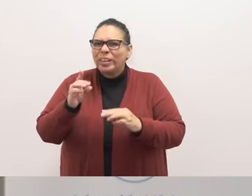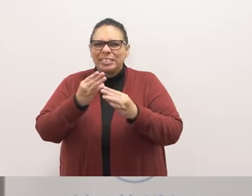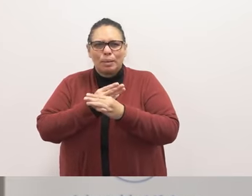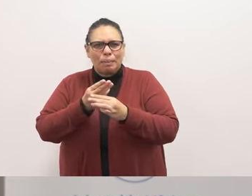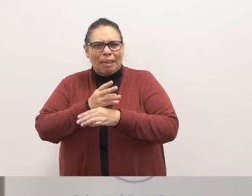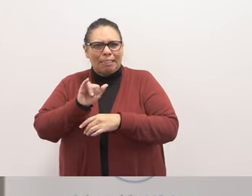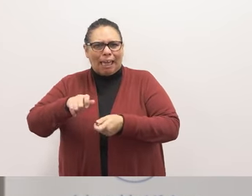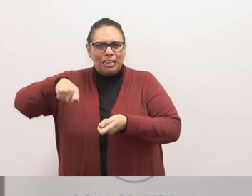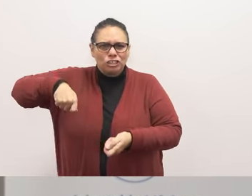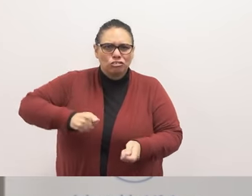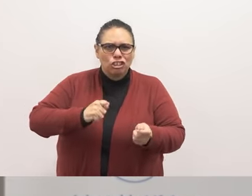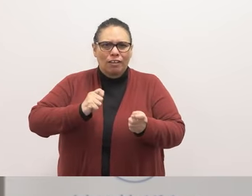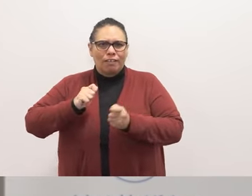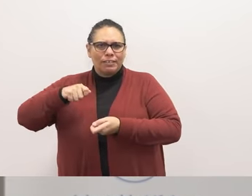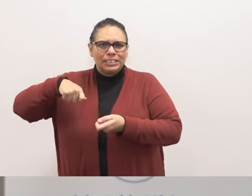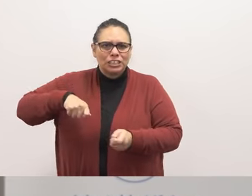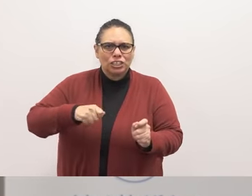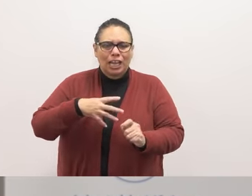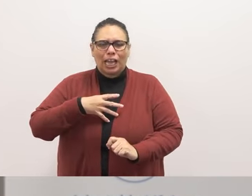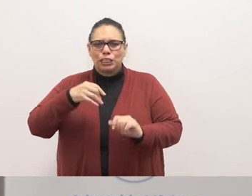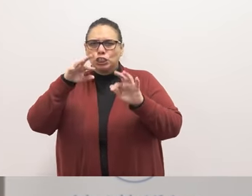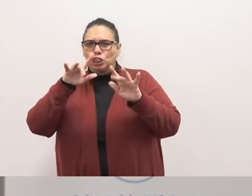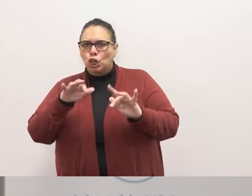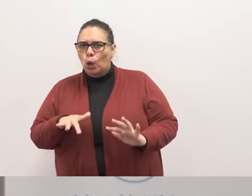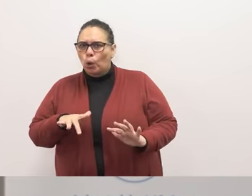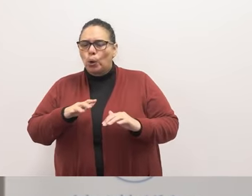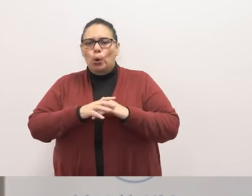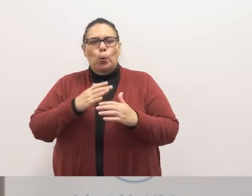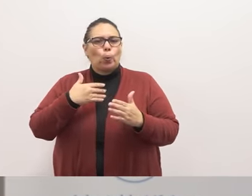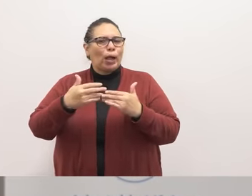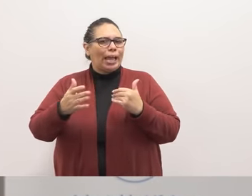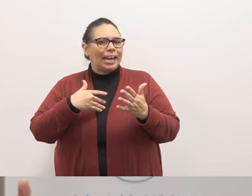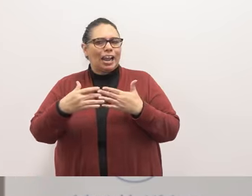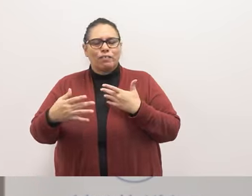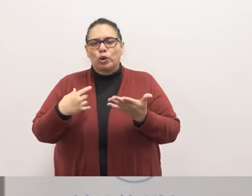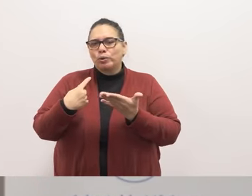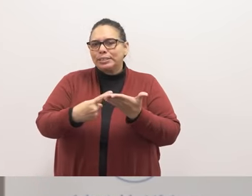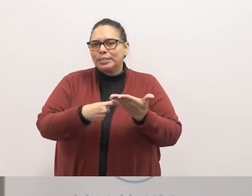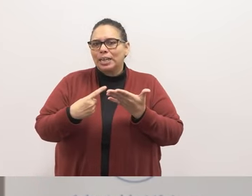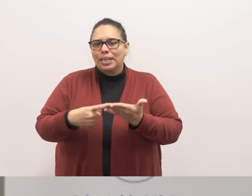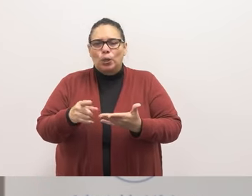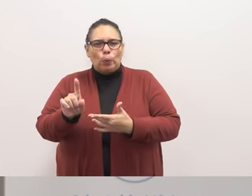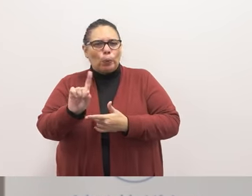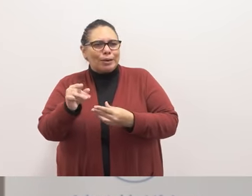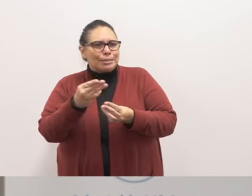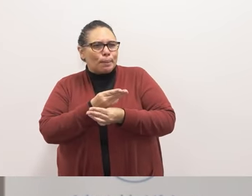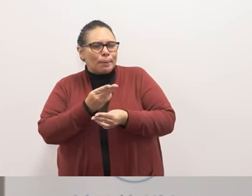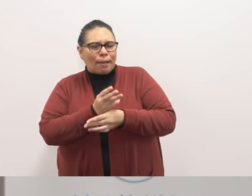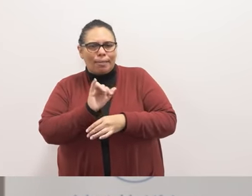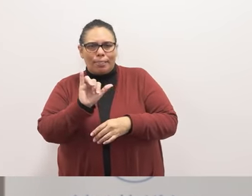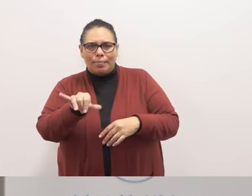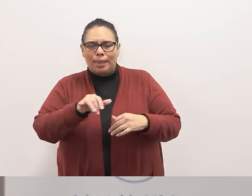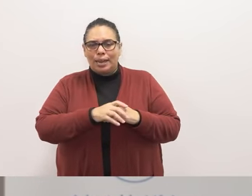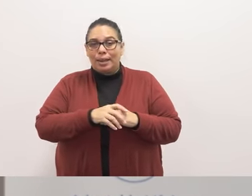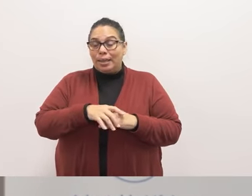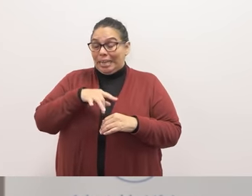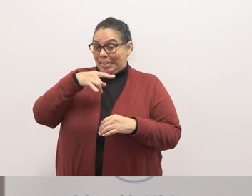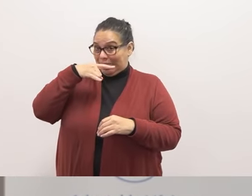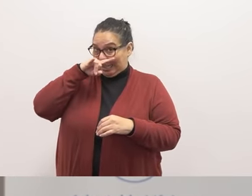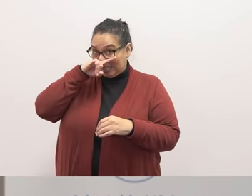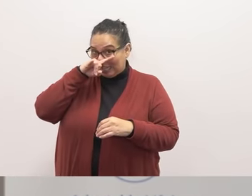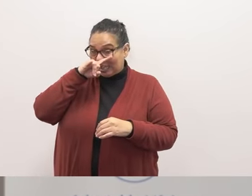that shoveling snow where's the math in that whatever they're talking about it's always where's the math in that and then the kids